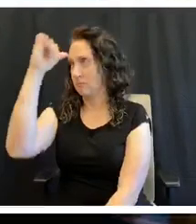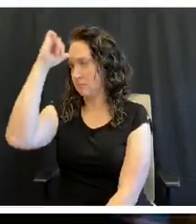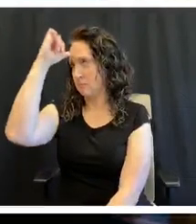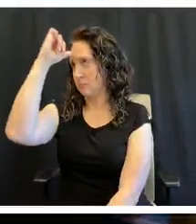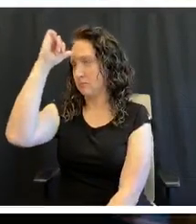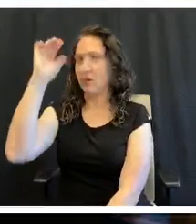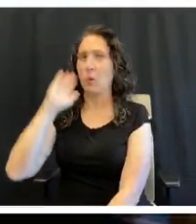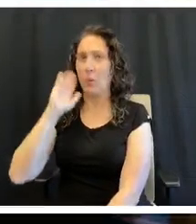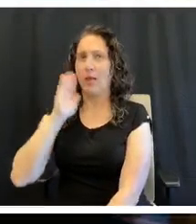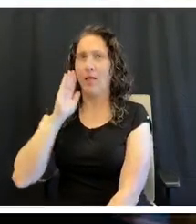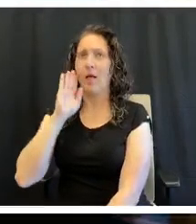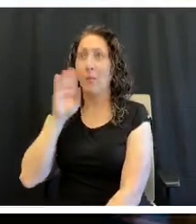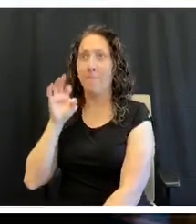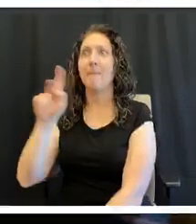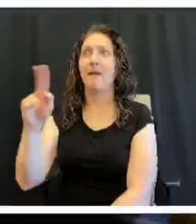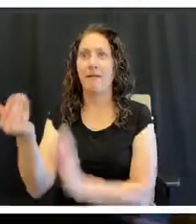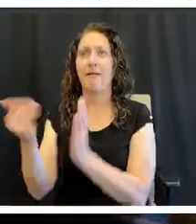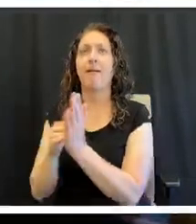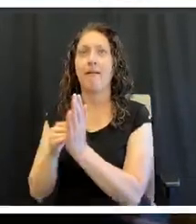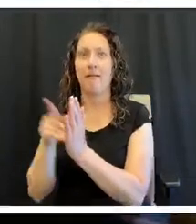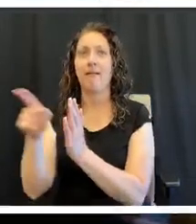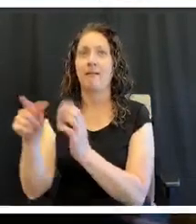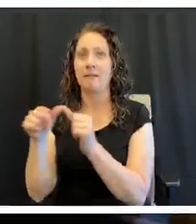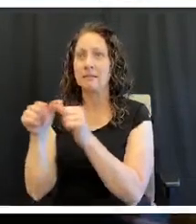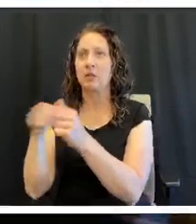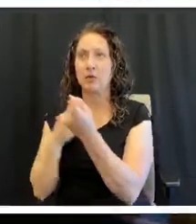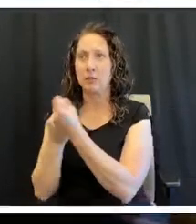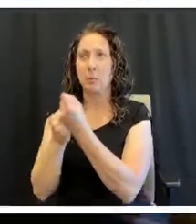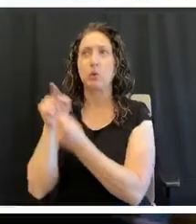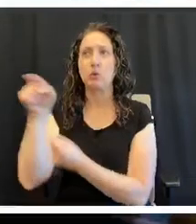And those are the ones you want to go back and you want to continue to support.